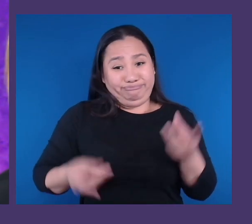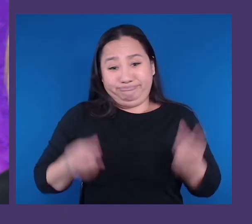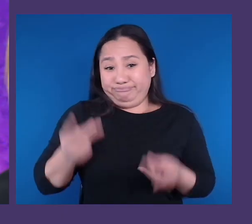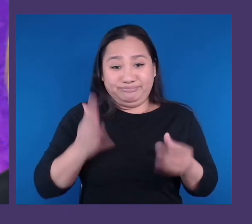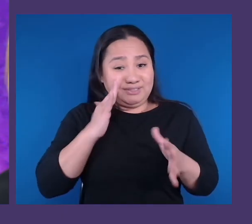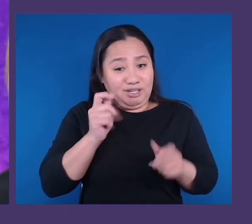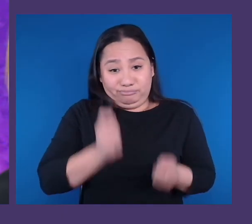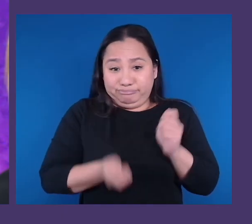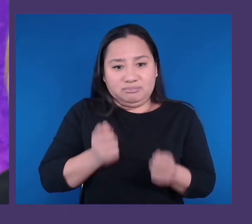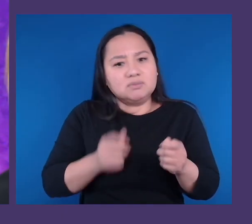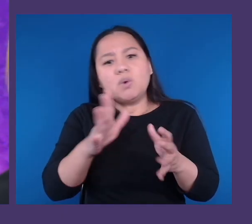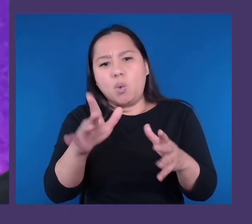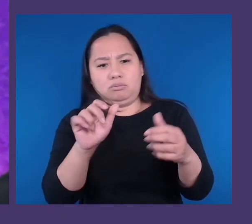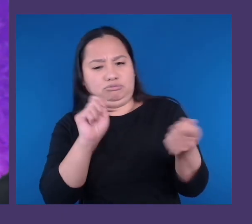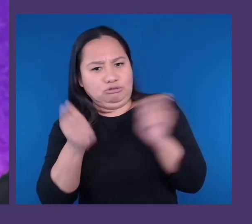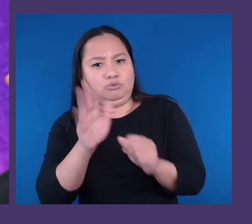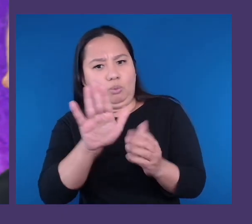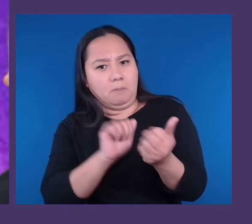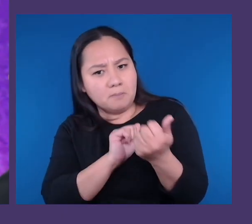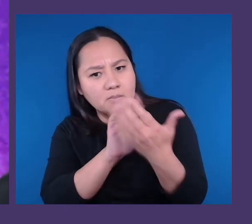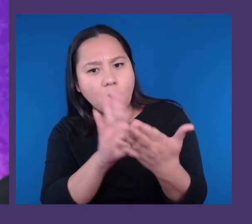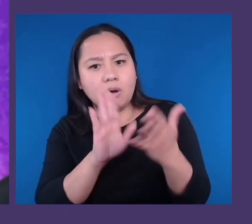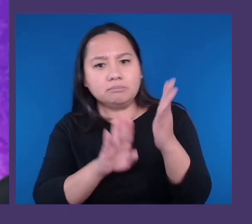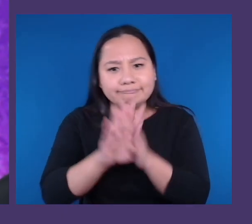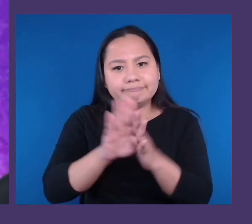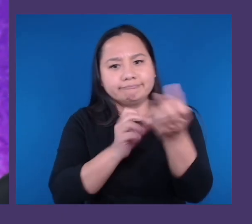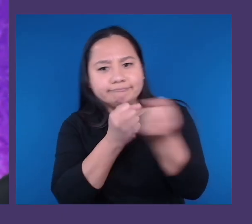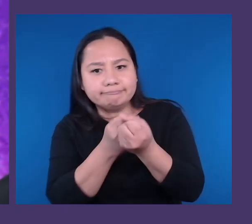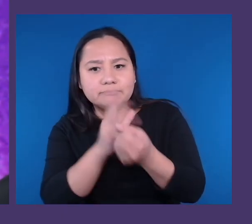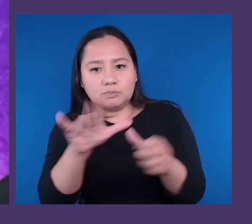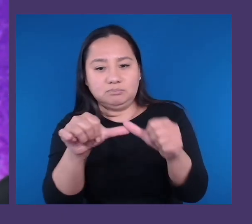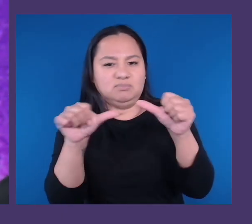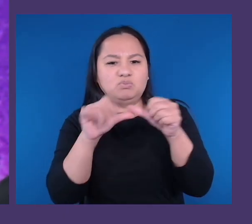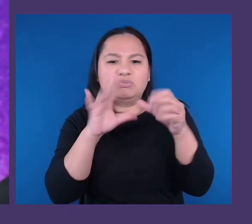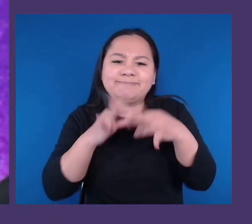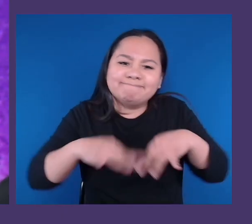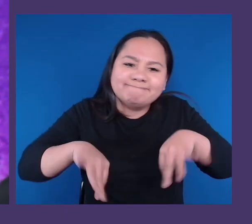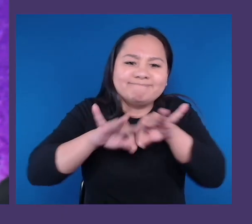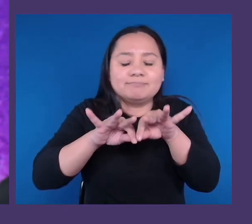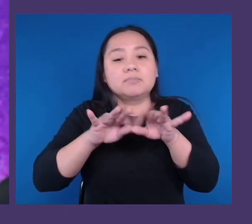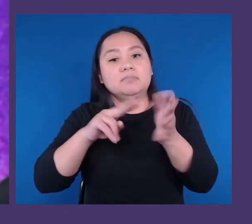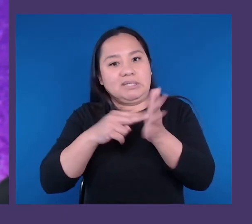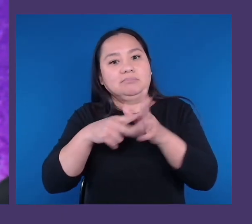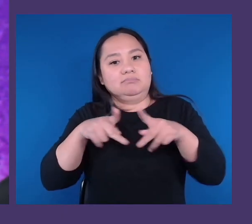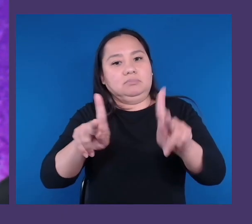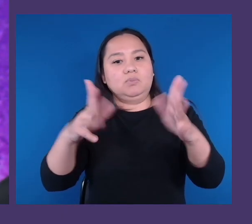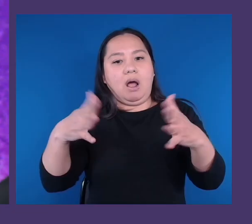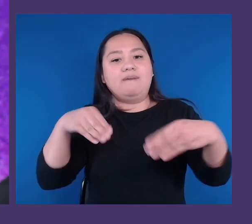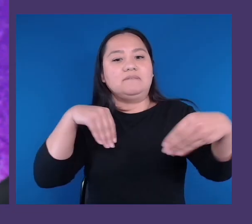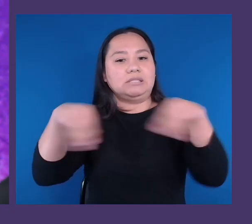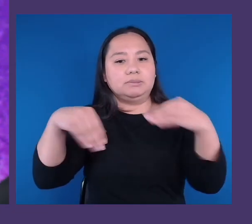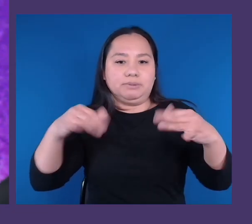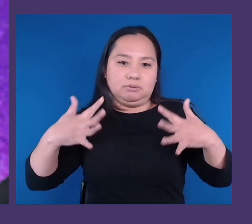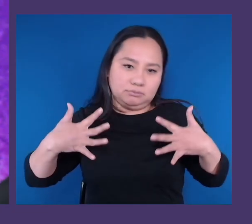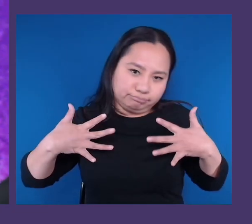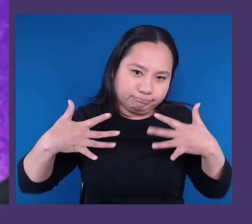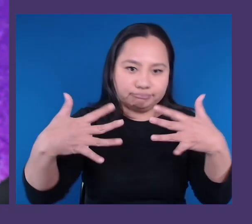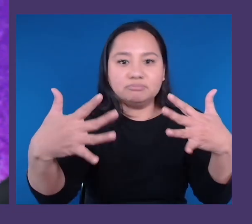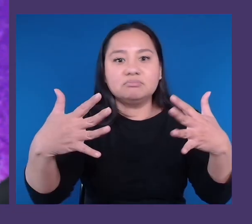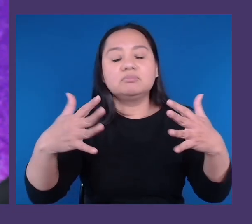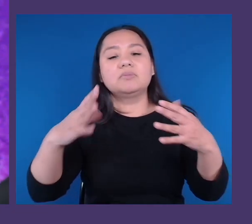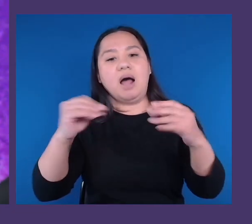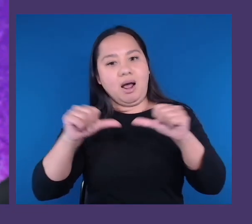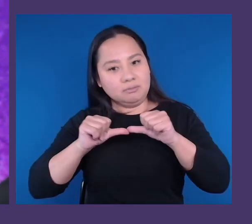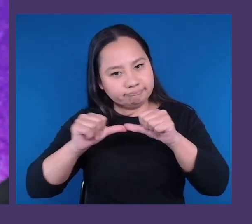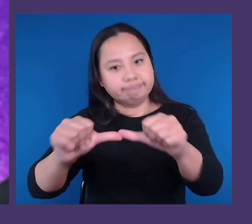your workforce is imperative to allow for flexibility, momentum, and survival in the workplace of the future. Neuro-inclusive practices